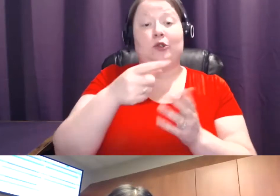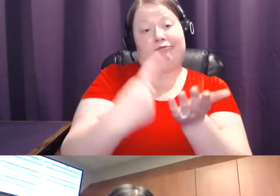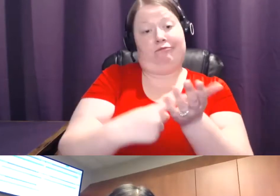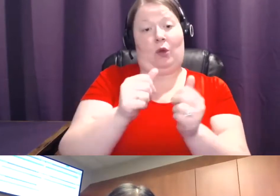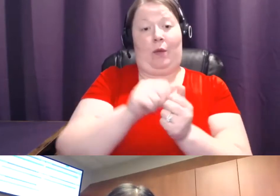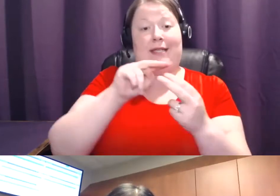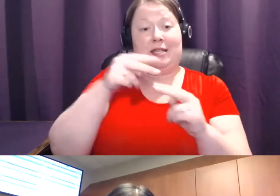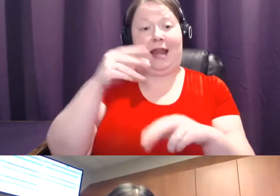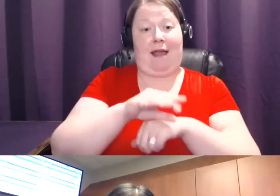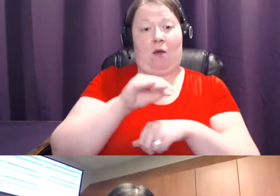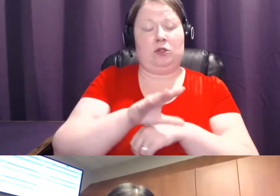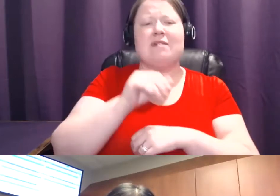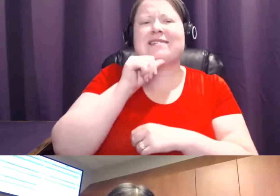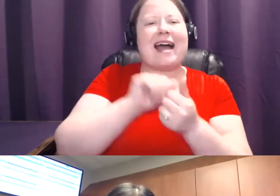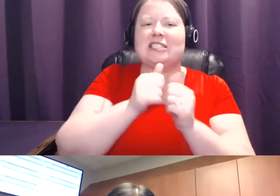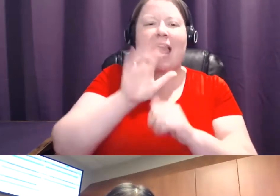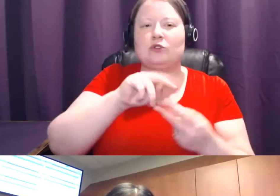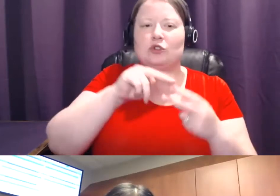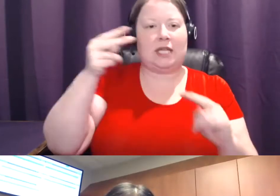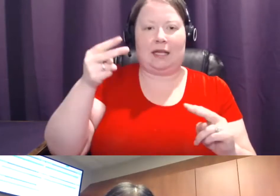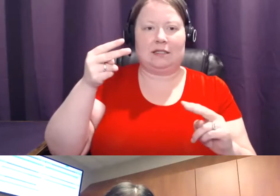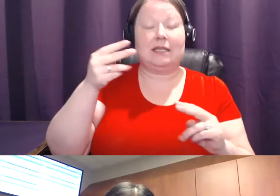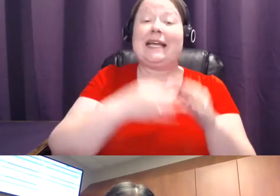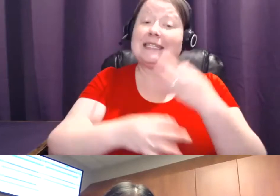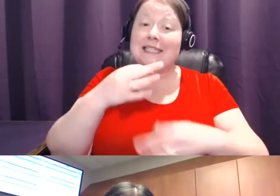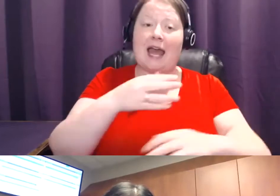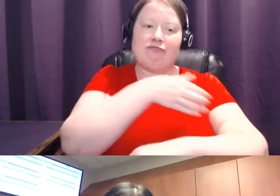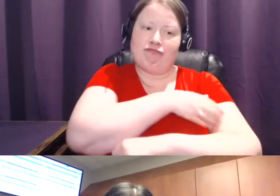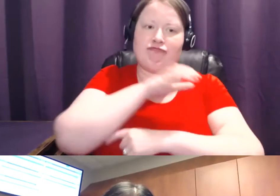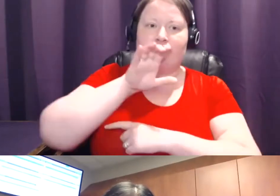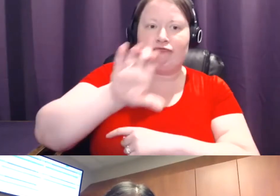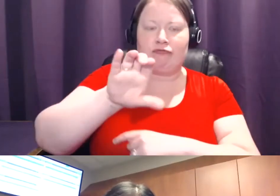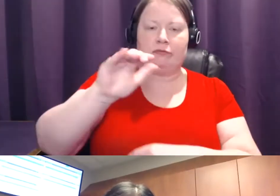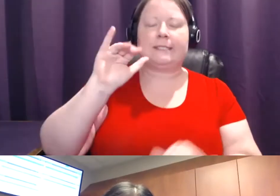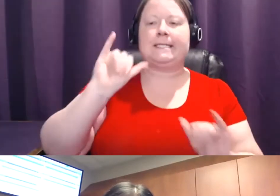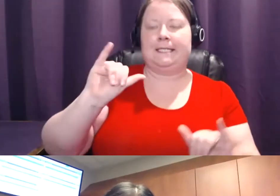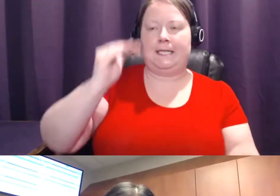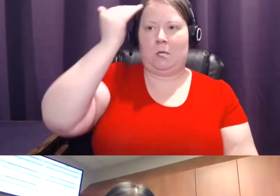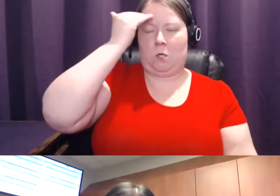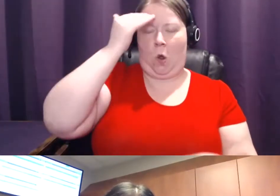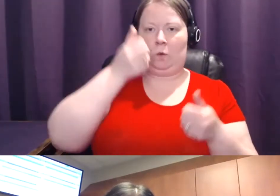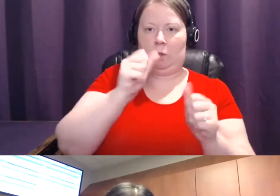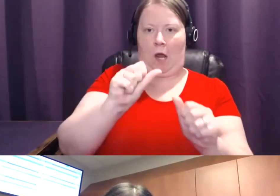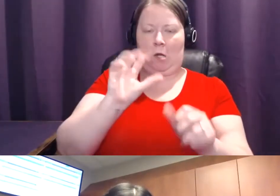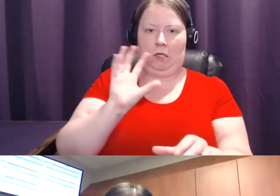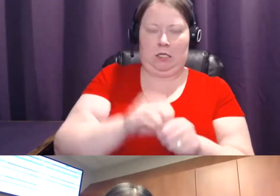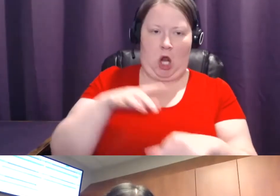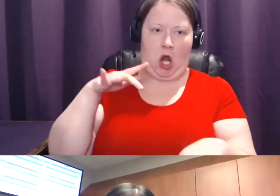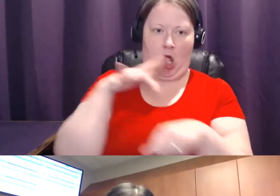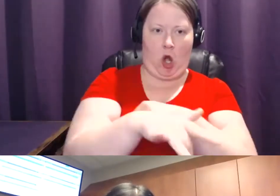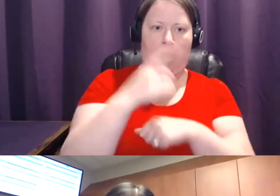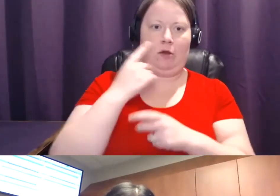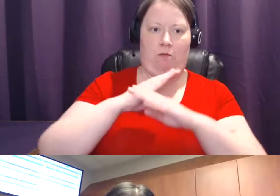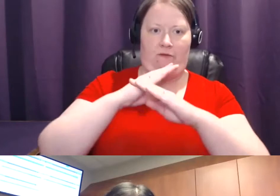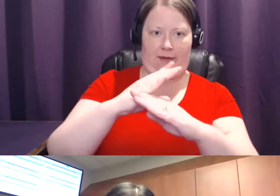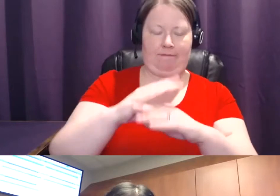change the genes you have. It just empowers you with the knowledge to do something proactively. And I think that's what's important to remember. It